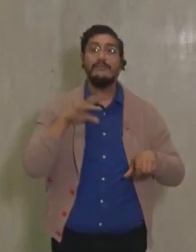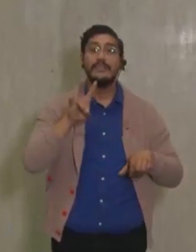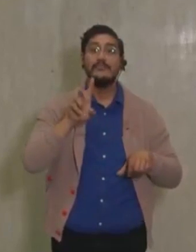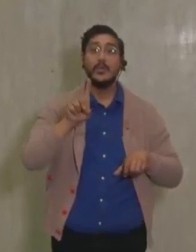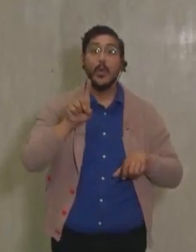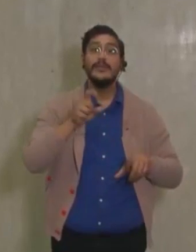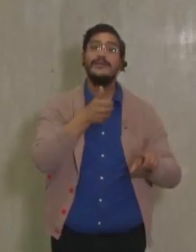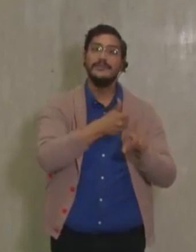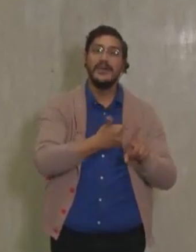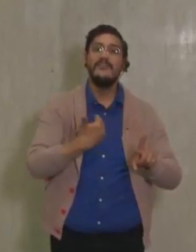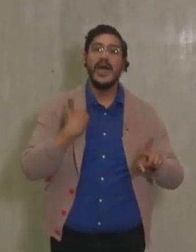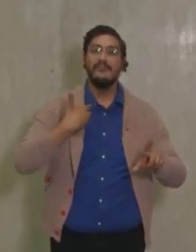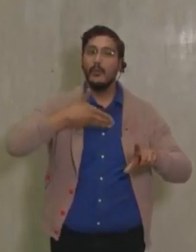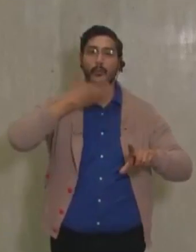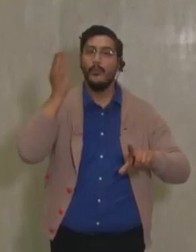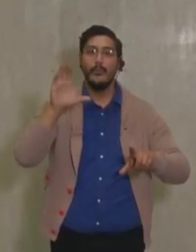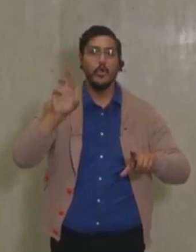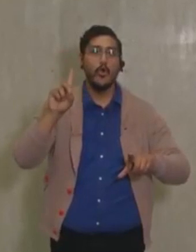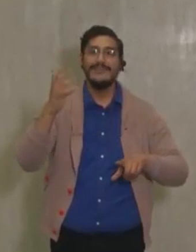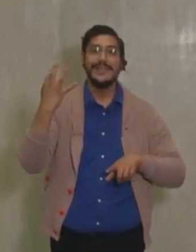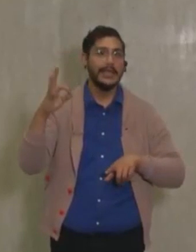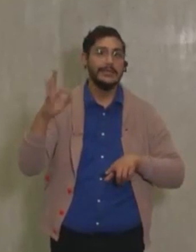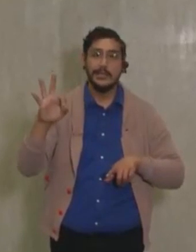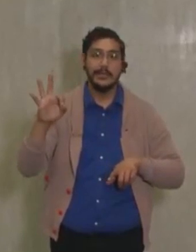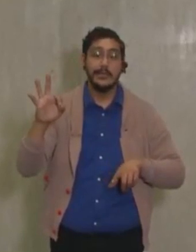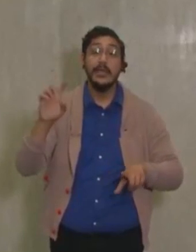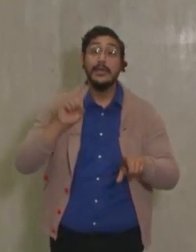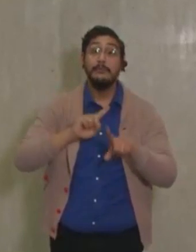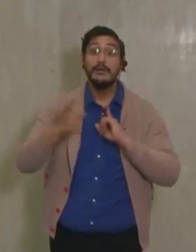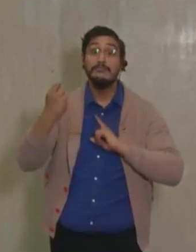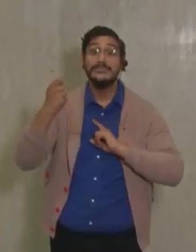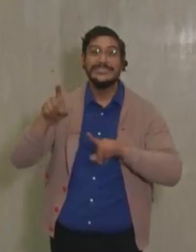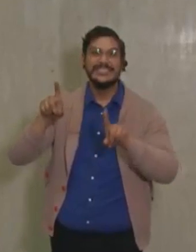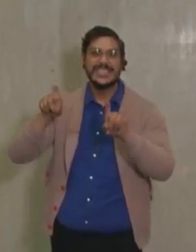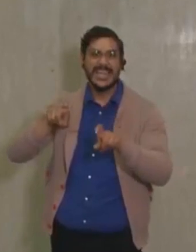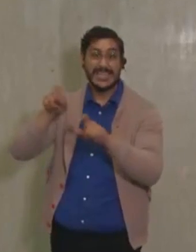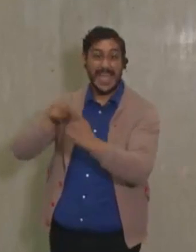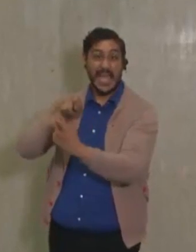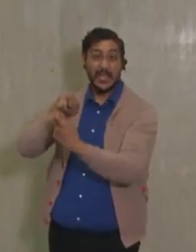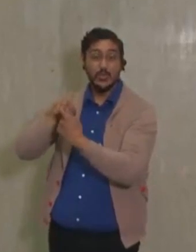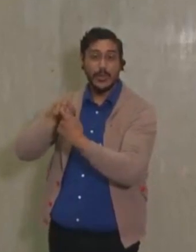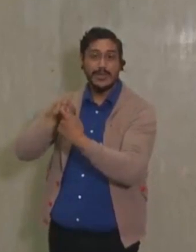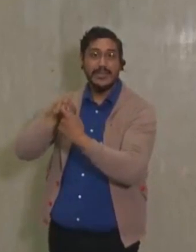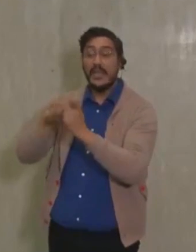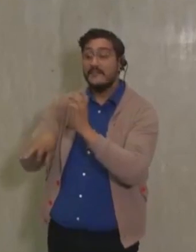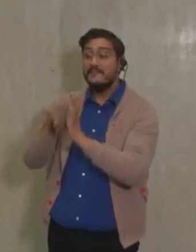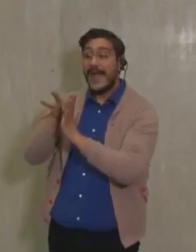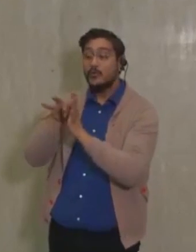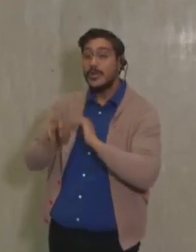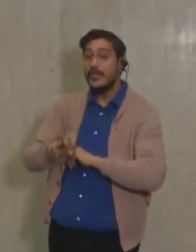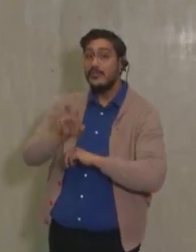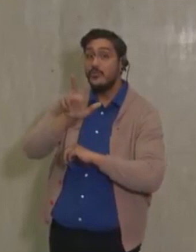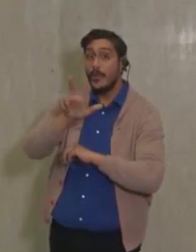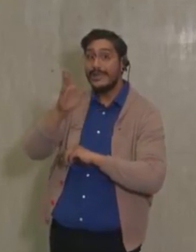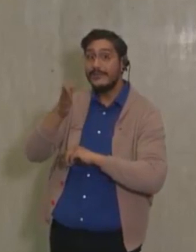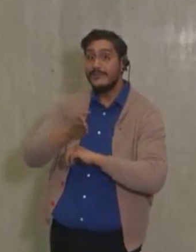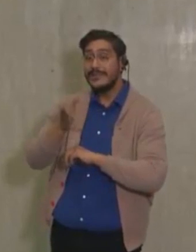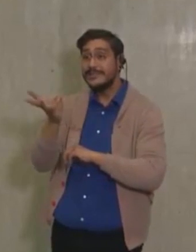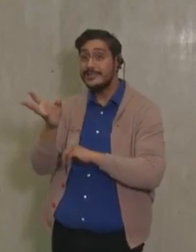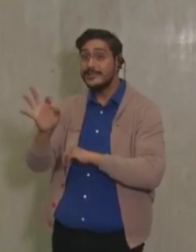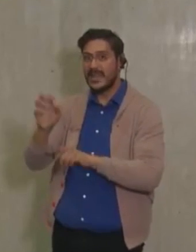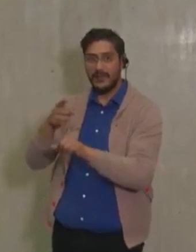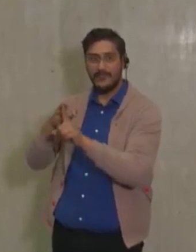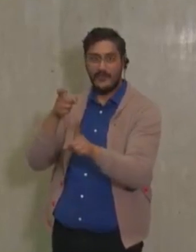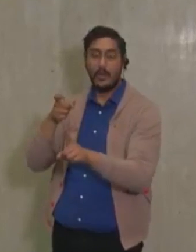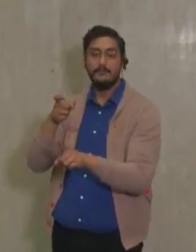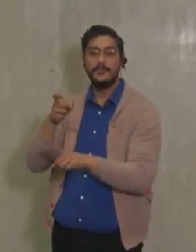COVID negative samples. And they report that the test accurately identified 369 of the 371